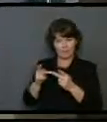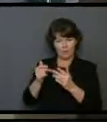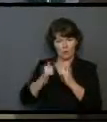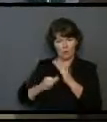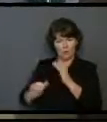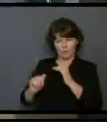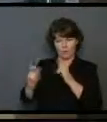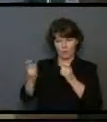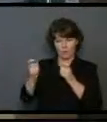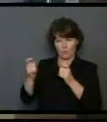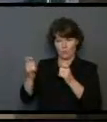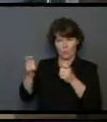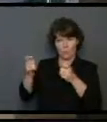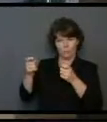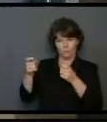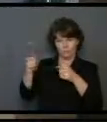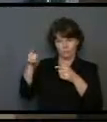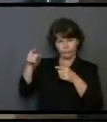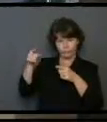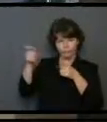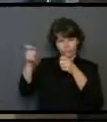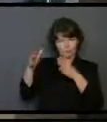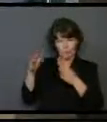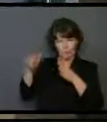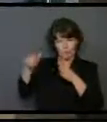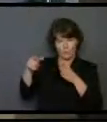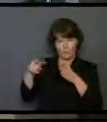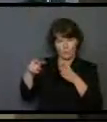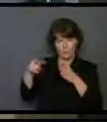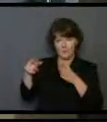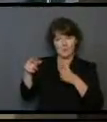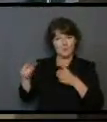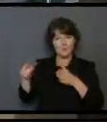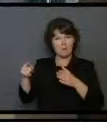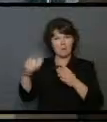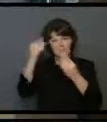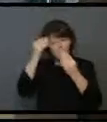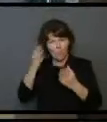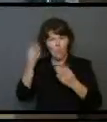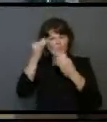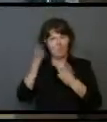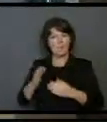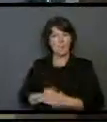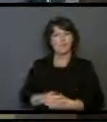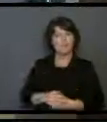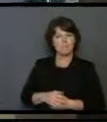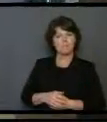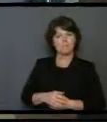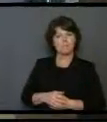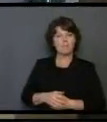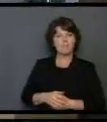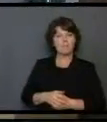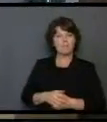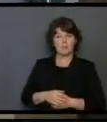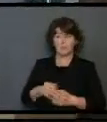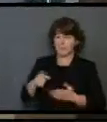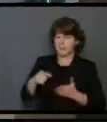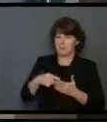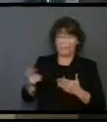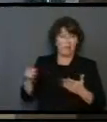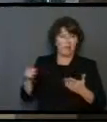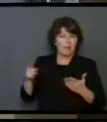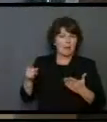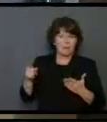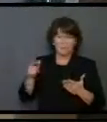control and the direction of the master. You are expected to do whatever he says whenever he gives the order. A compensation package